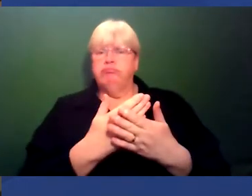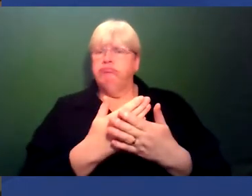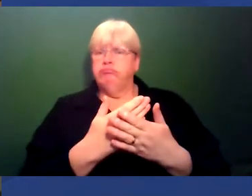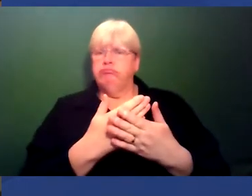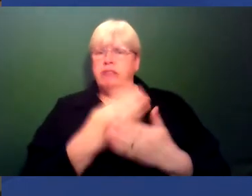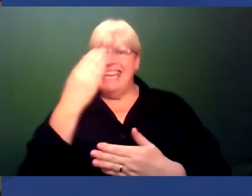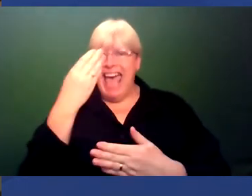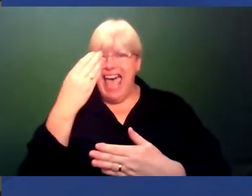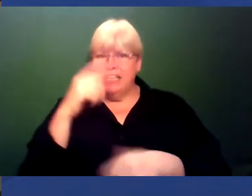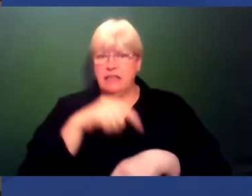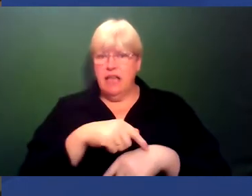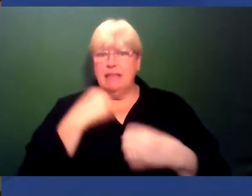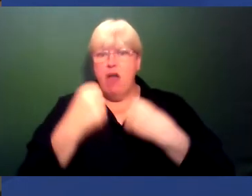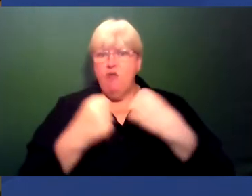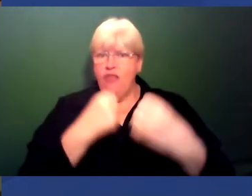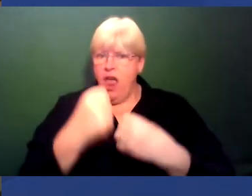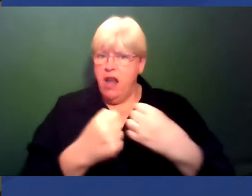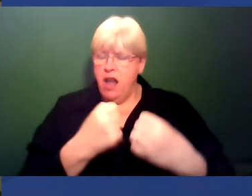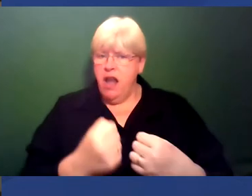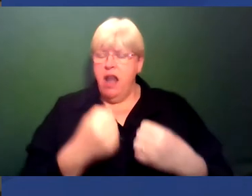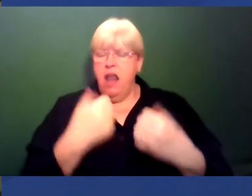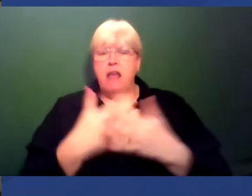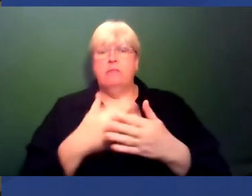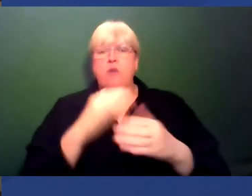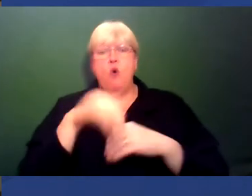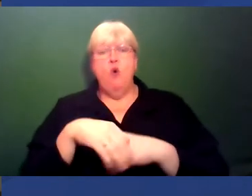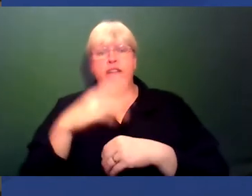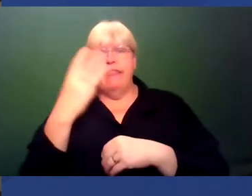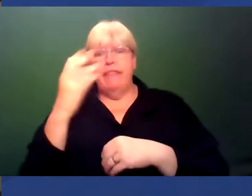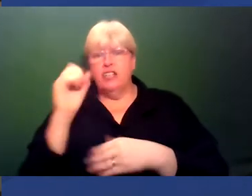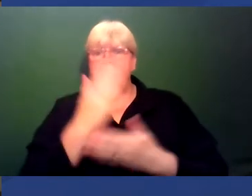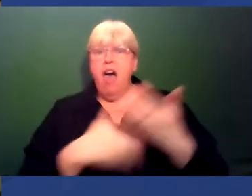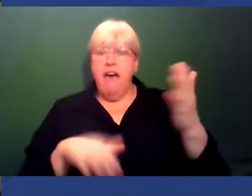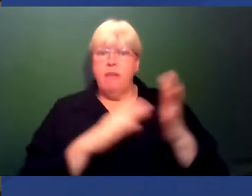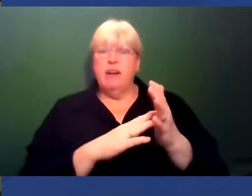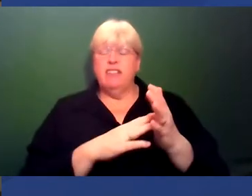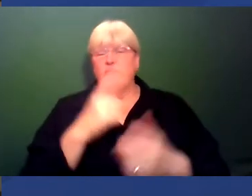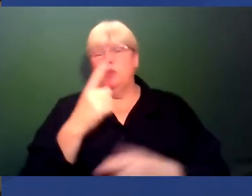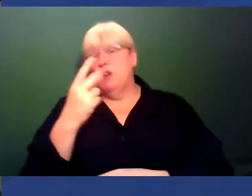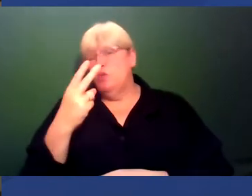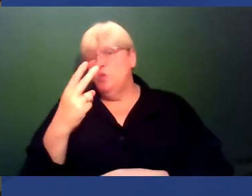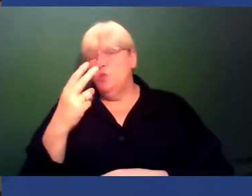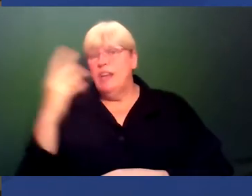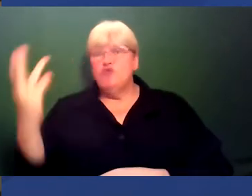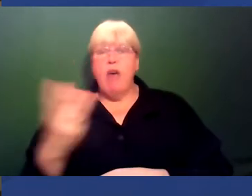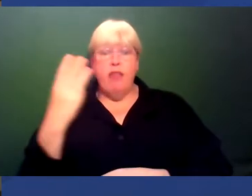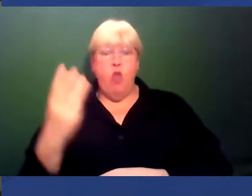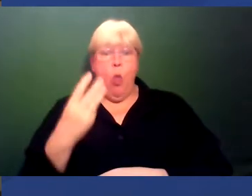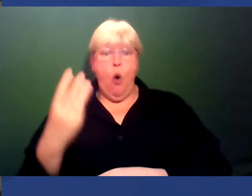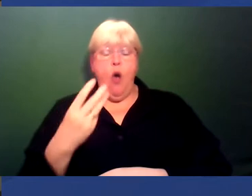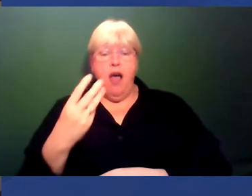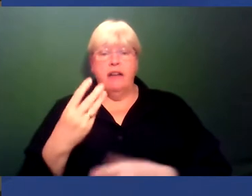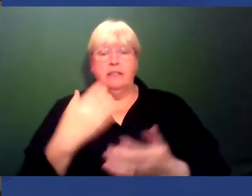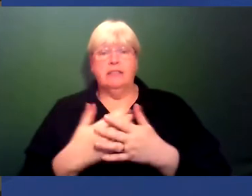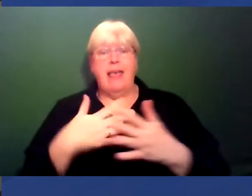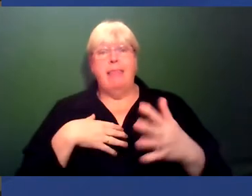marathons, and I understand more than 30 half marathons and a couple of triathlons. He's also a keen rock